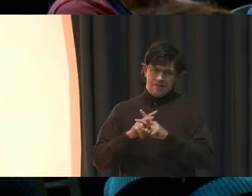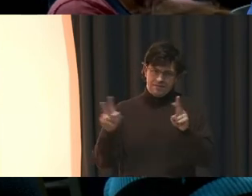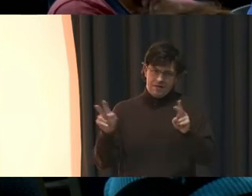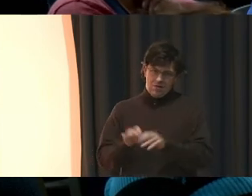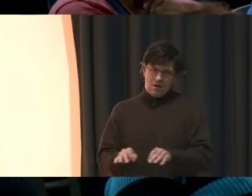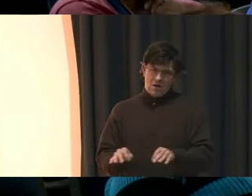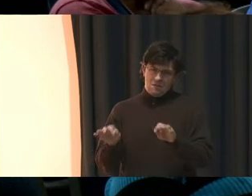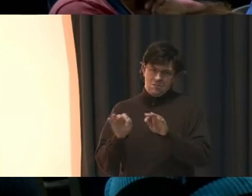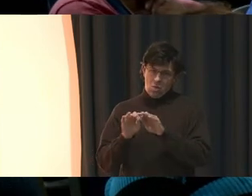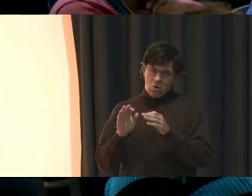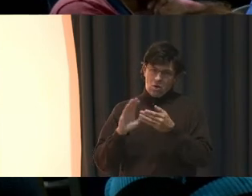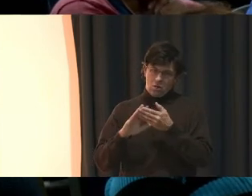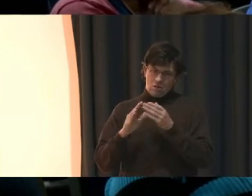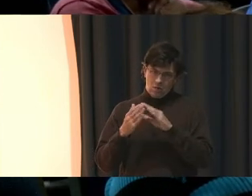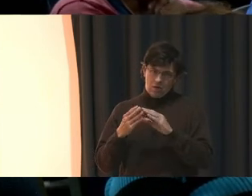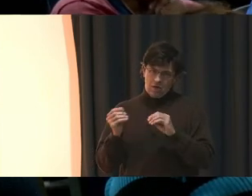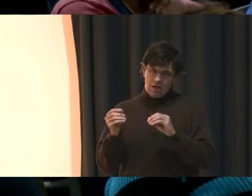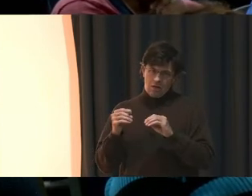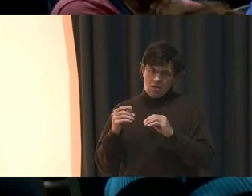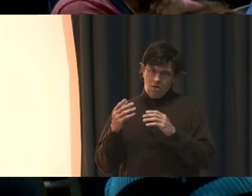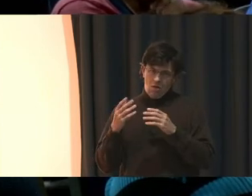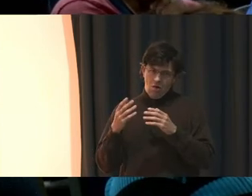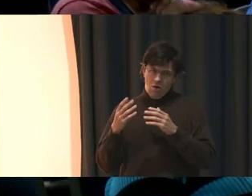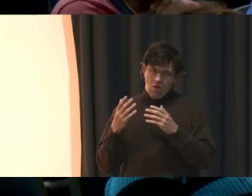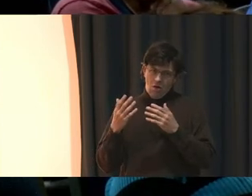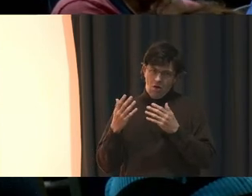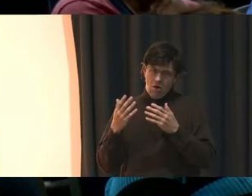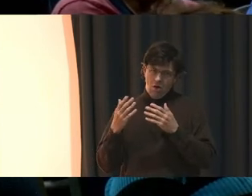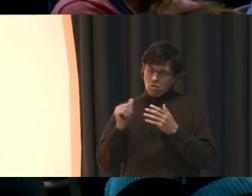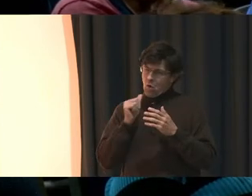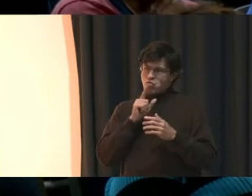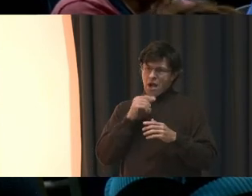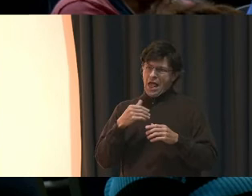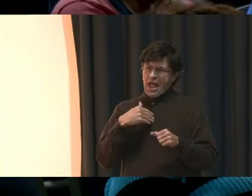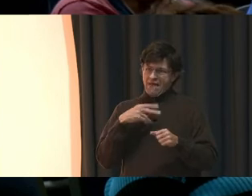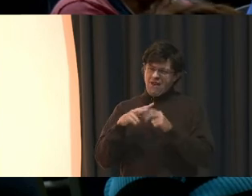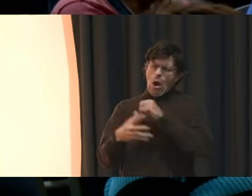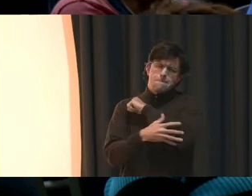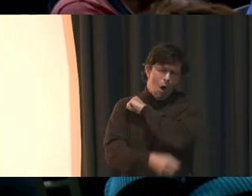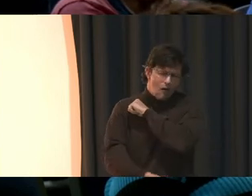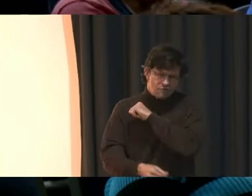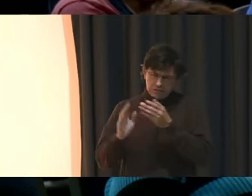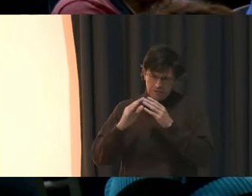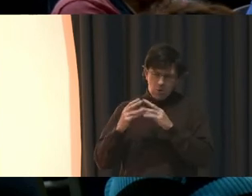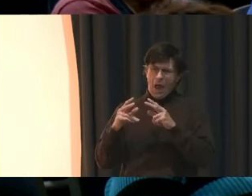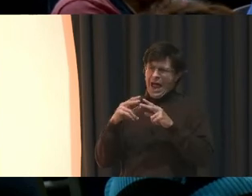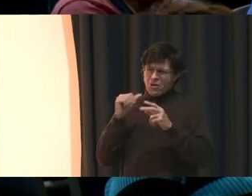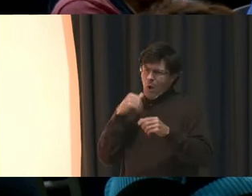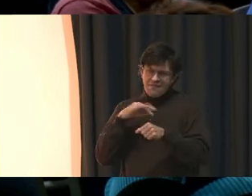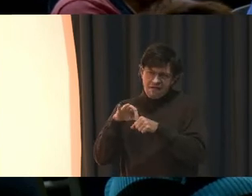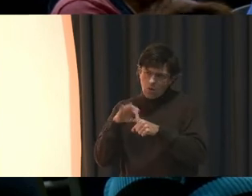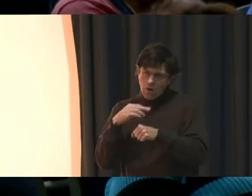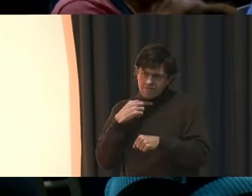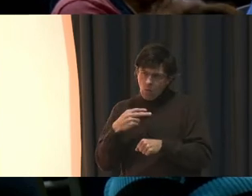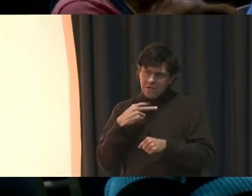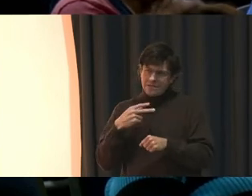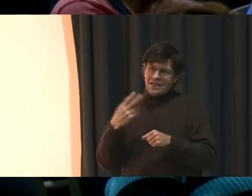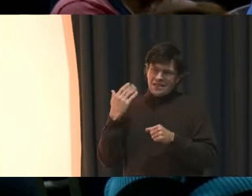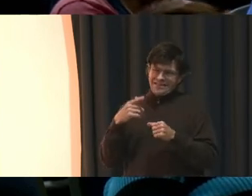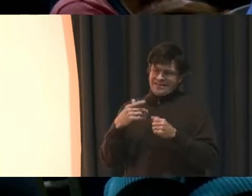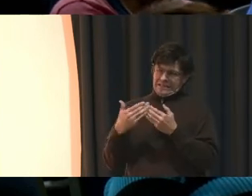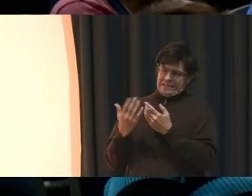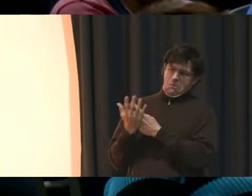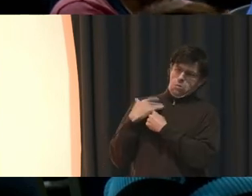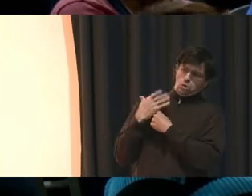impoverished community, and they don't really have a voting voice. They are very quiet, and that's why they get pushed over and